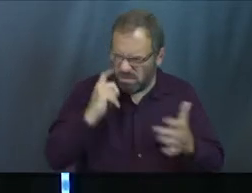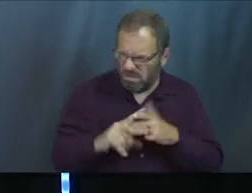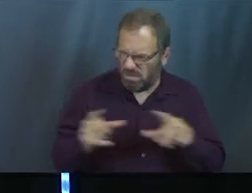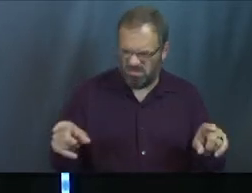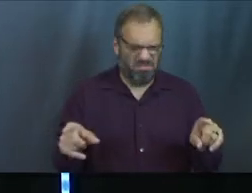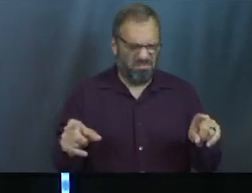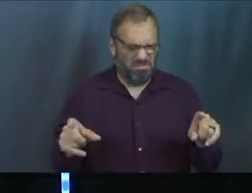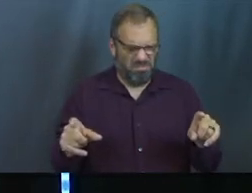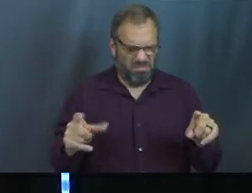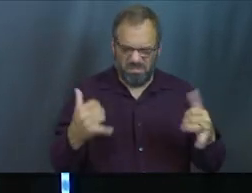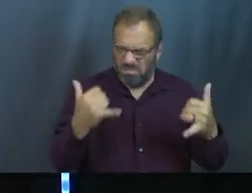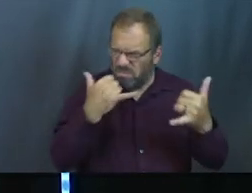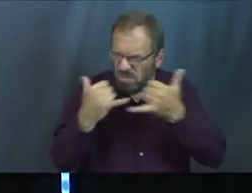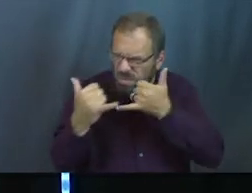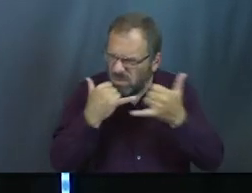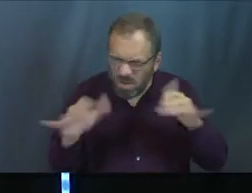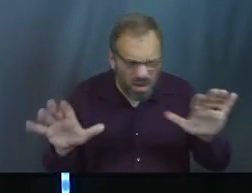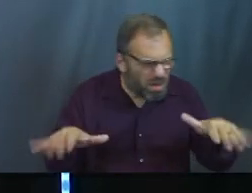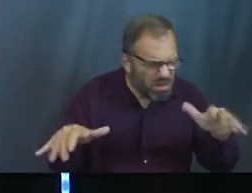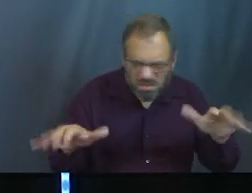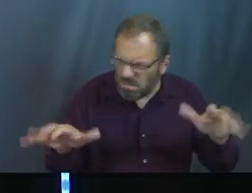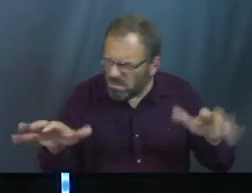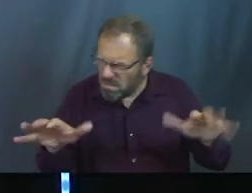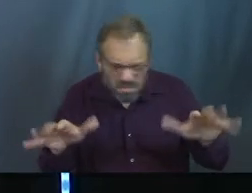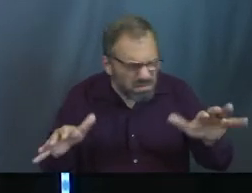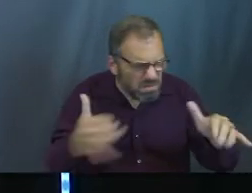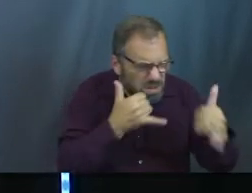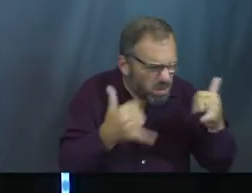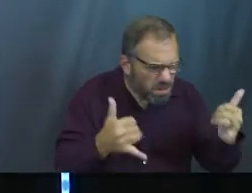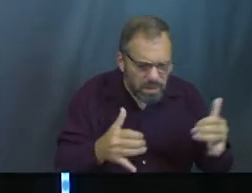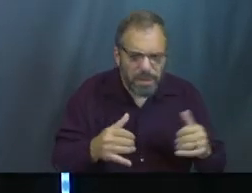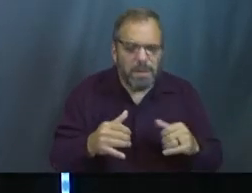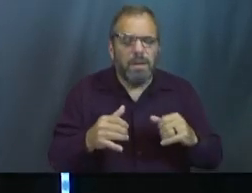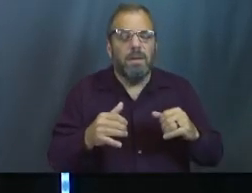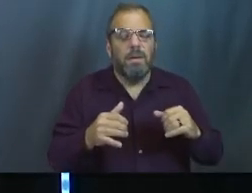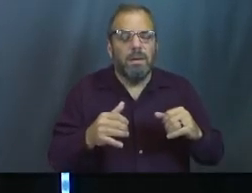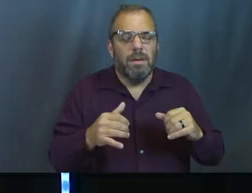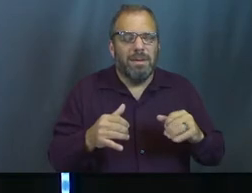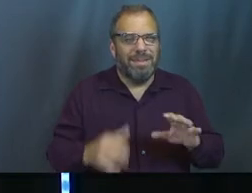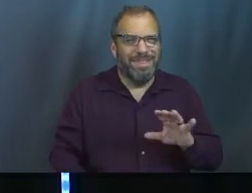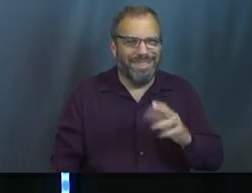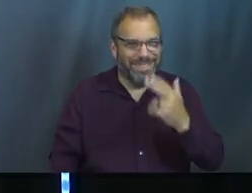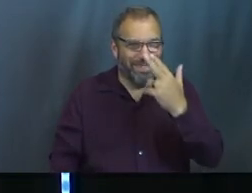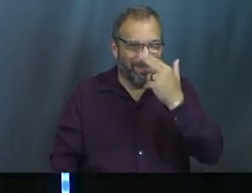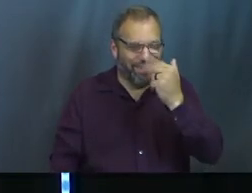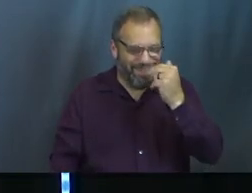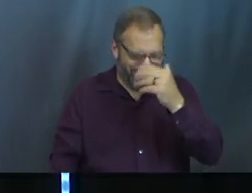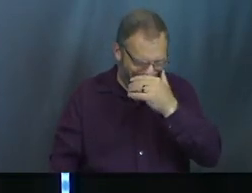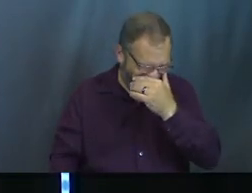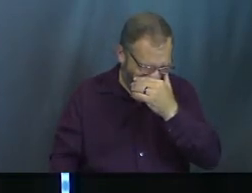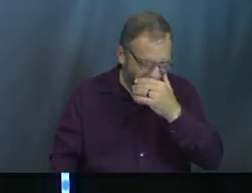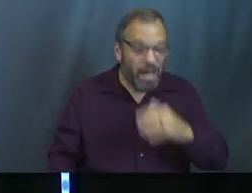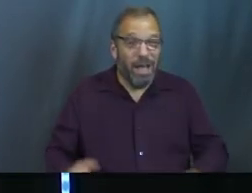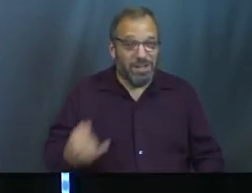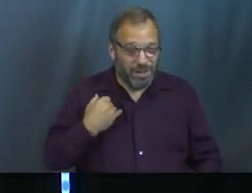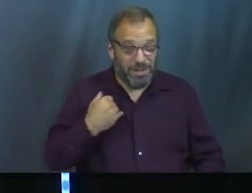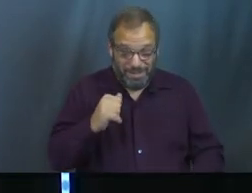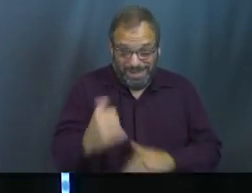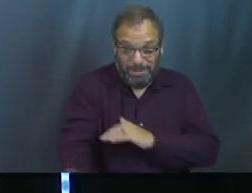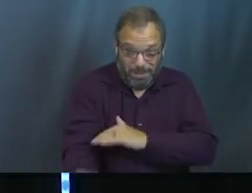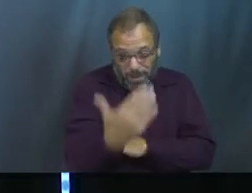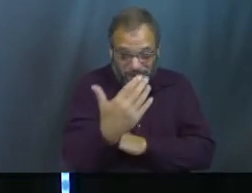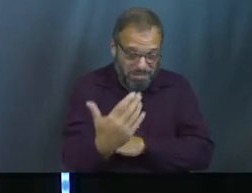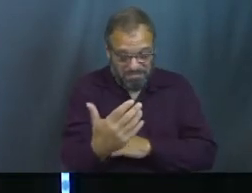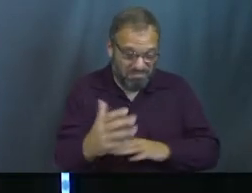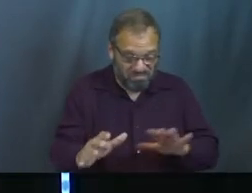both looked upset. Why do you look so worried today, he asked them. This is so funny to me. Joseph comes in in the morning, you know,